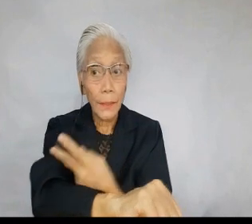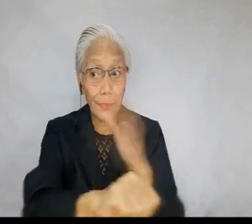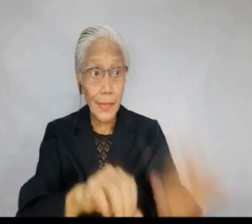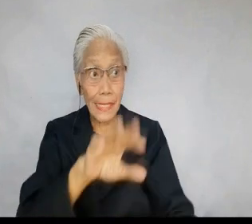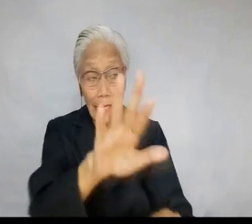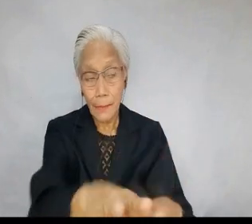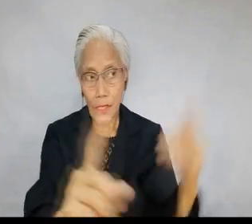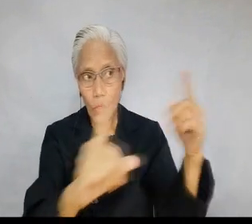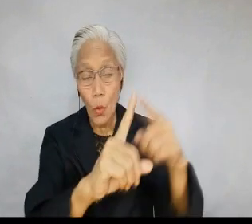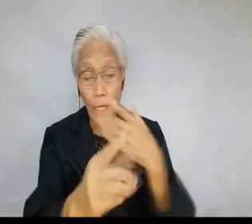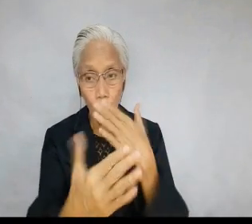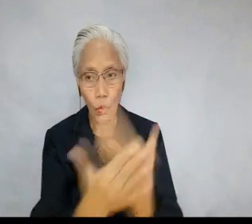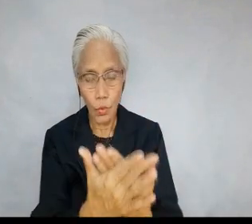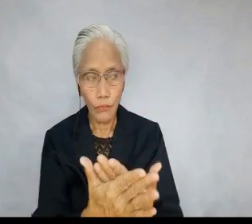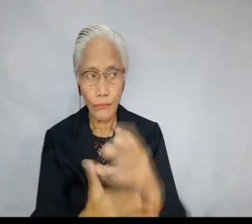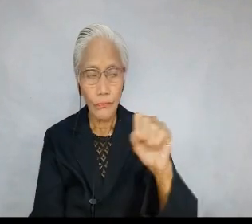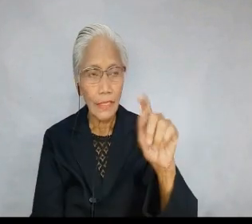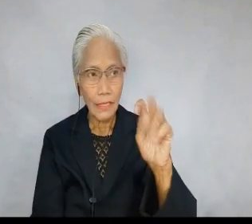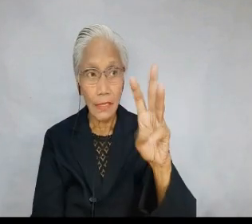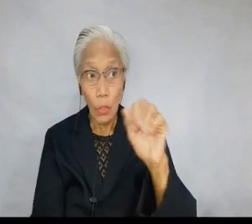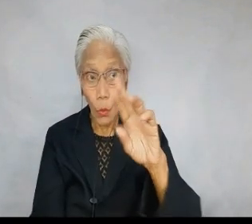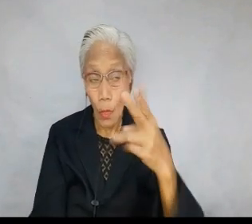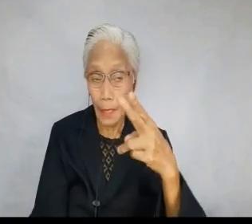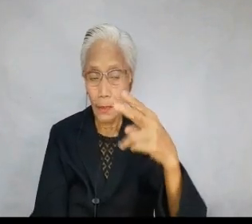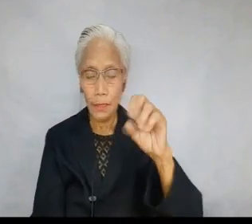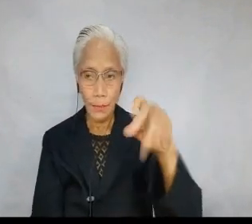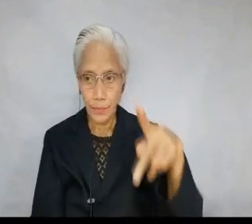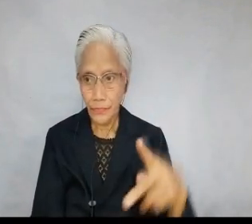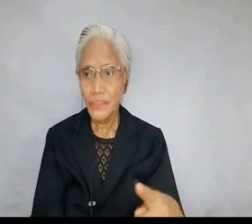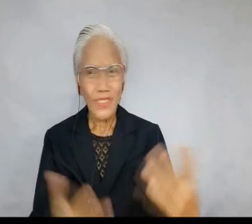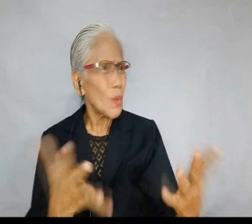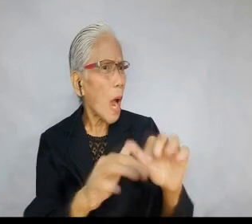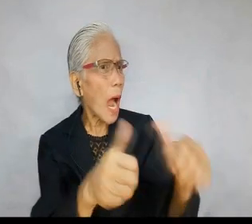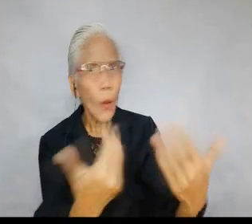do we take sheep steps toward good stewardship? 18.